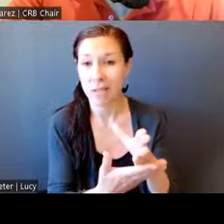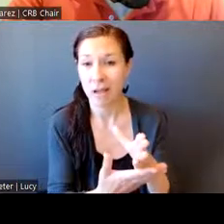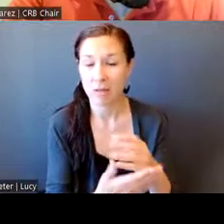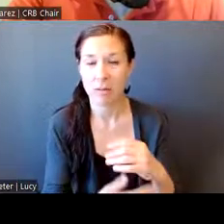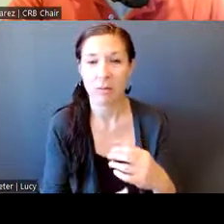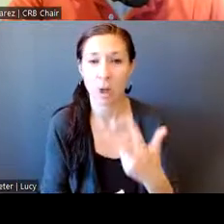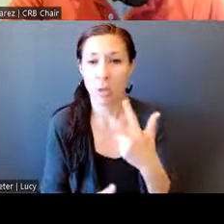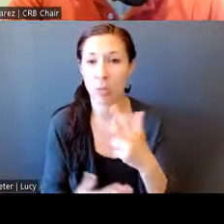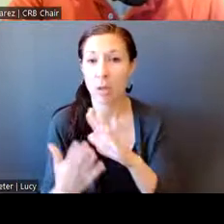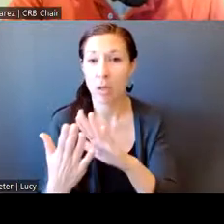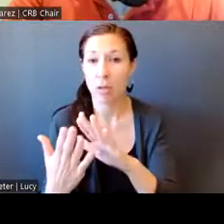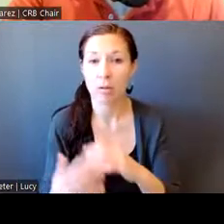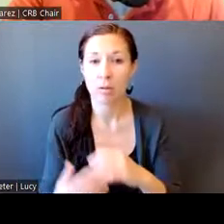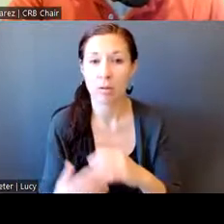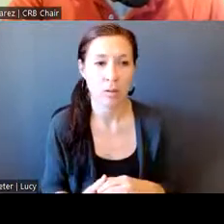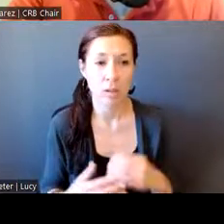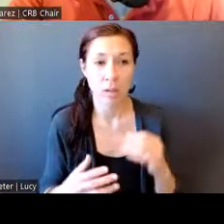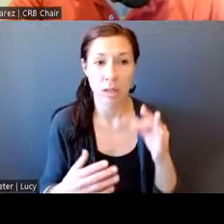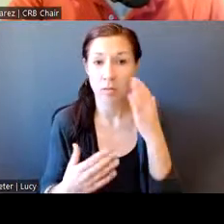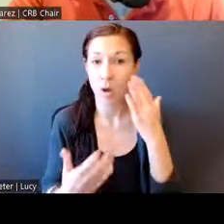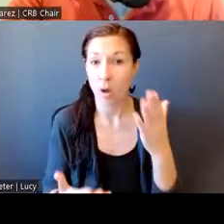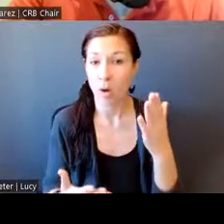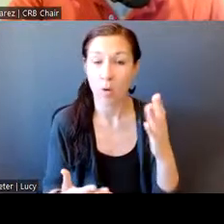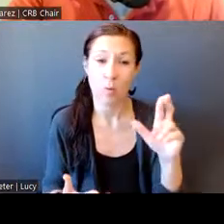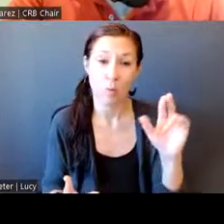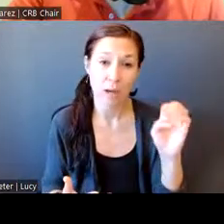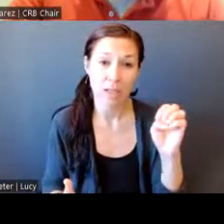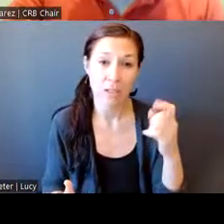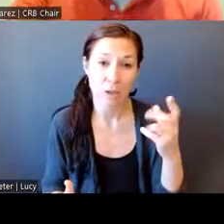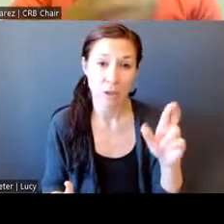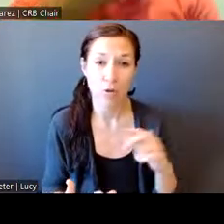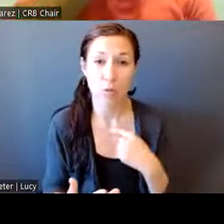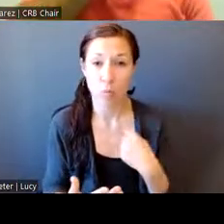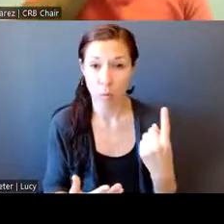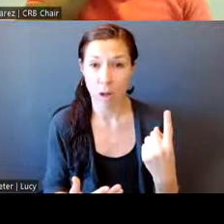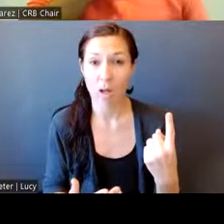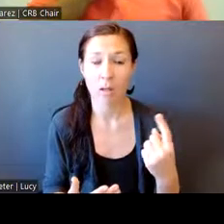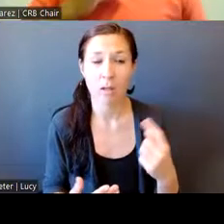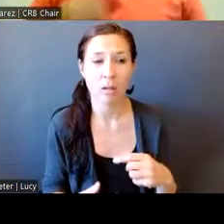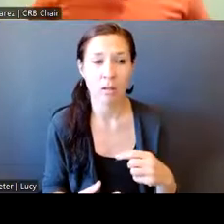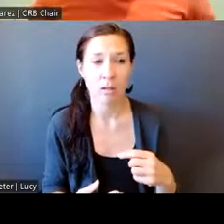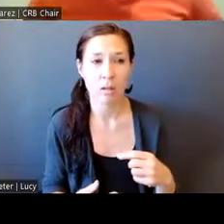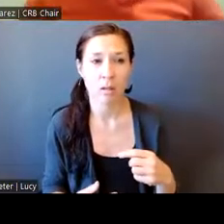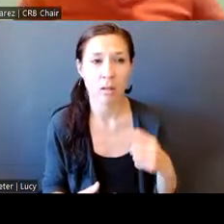Unknown race and gender, one stopped, unknown race for girls,